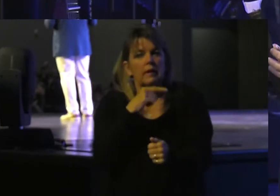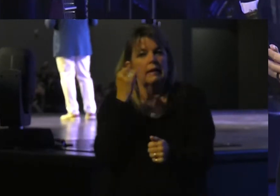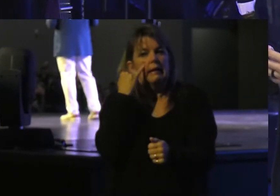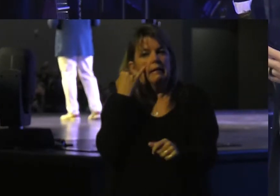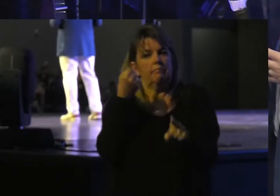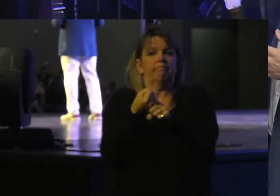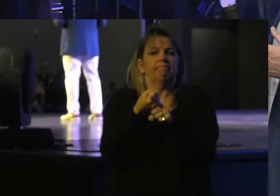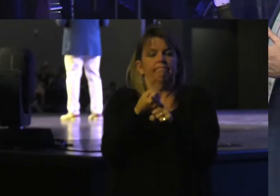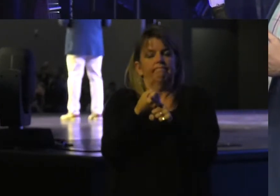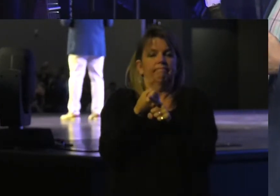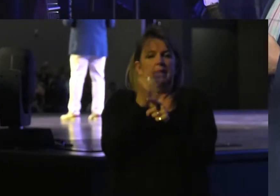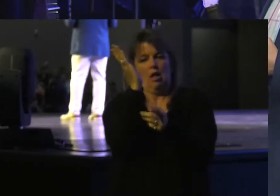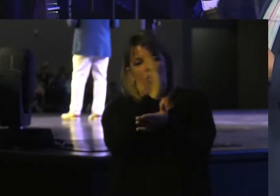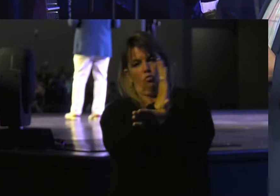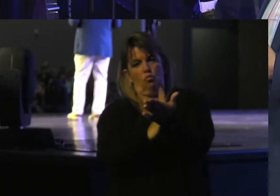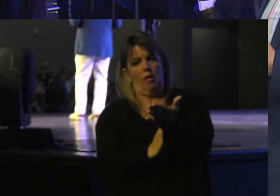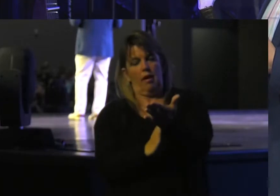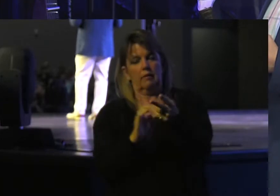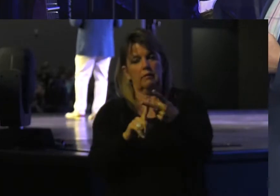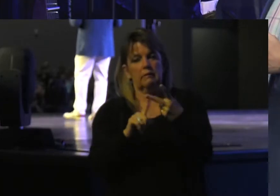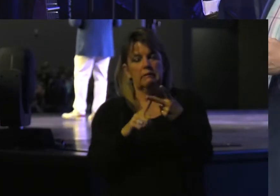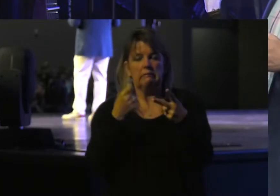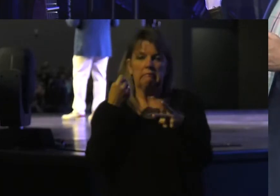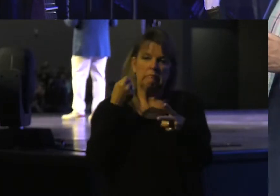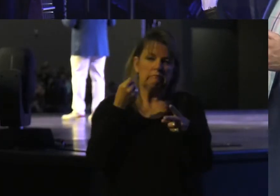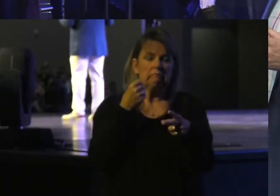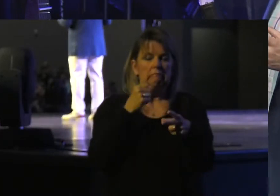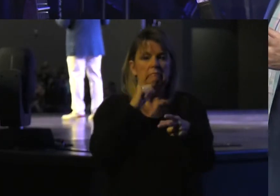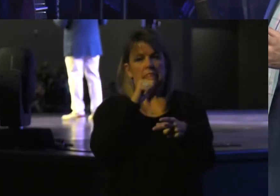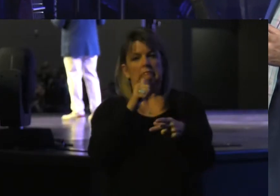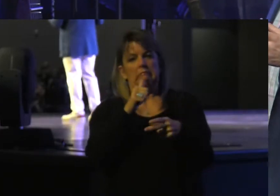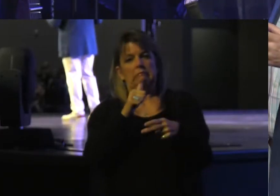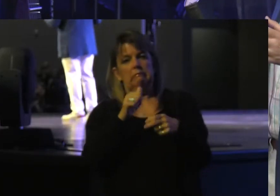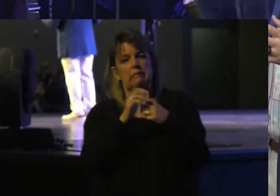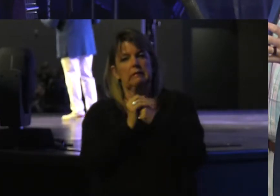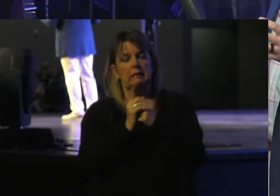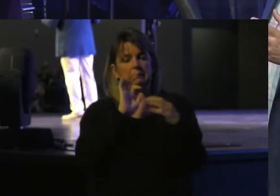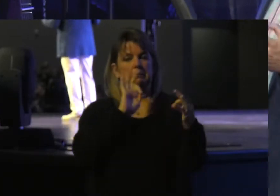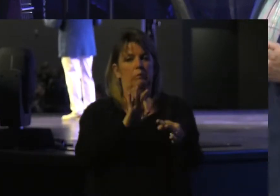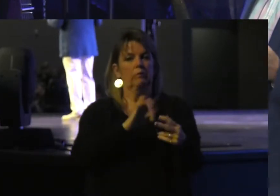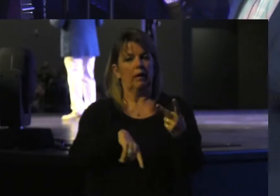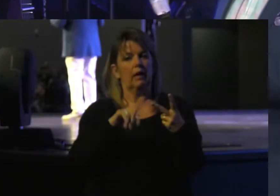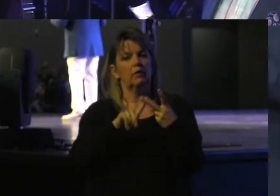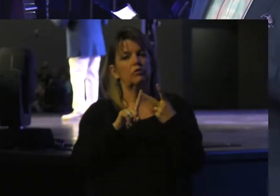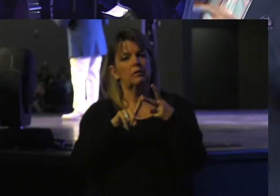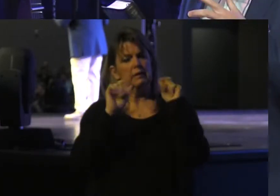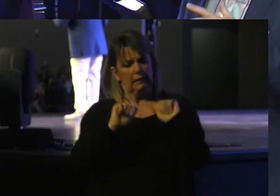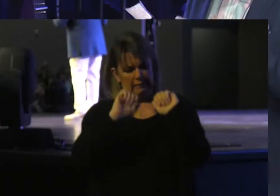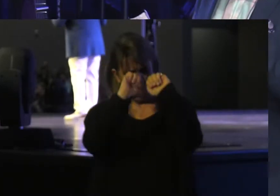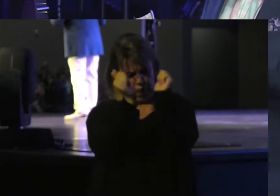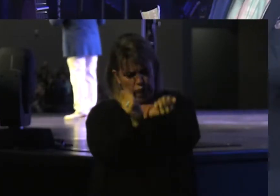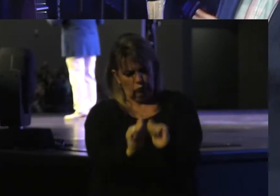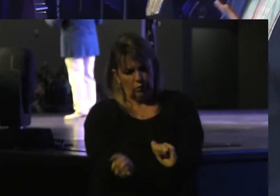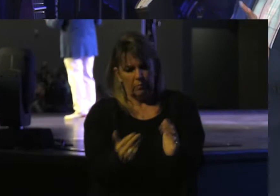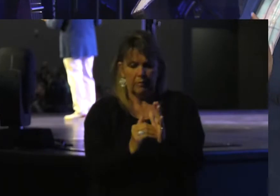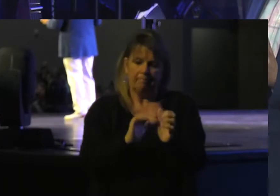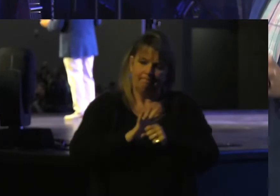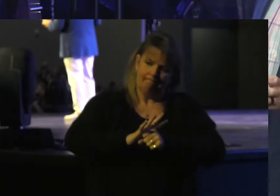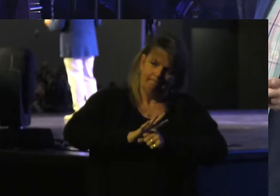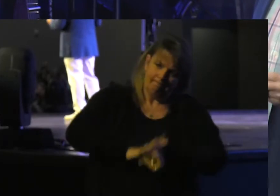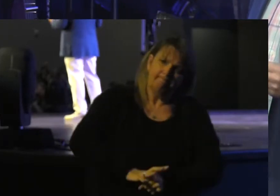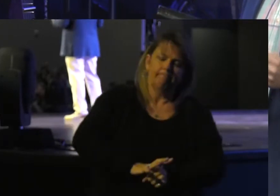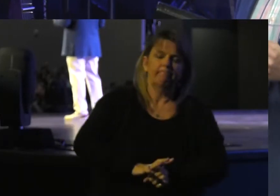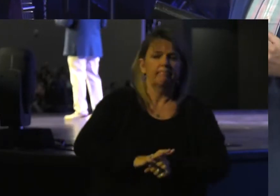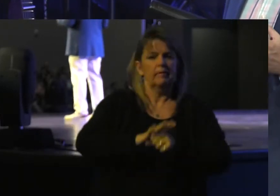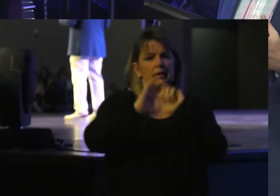cracks, when there becomes imperfections. He has the ability to reshape, to push down, to